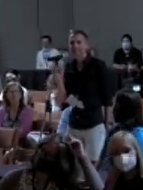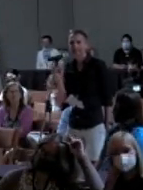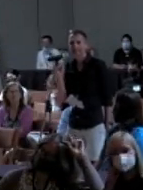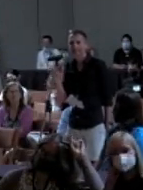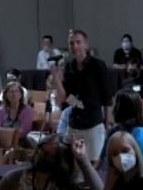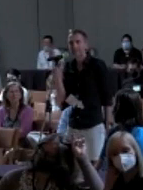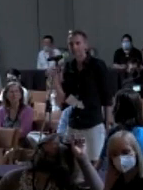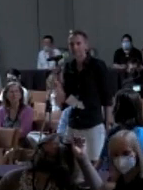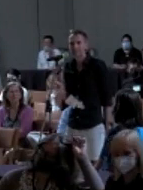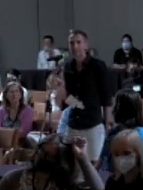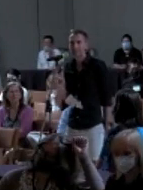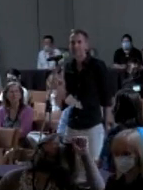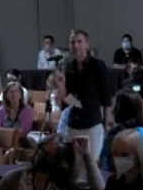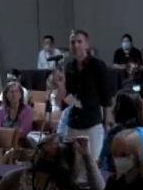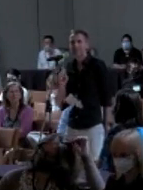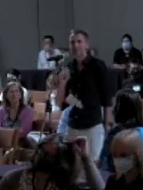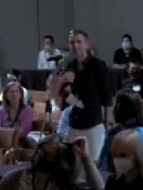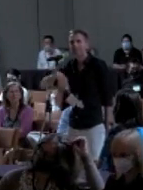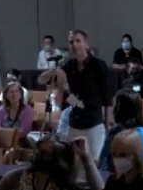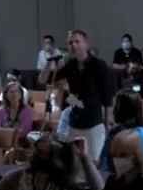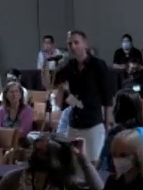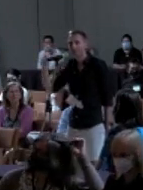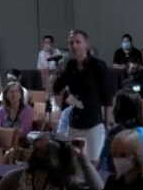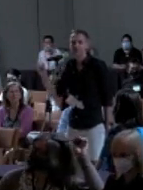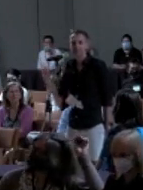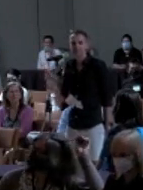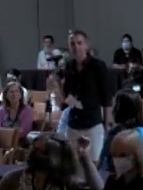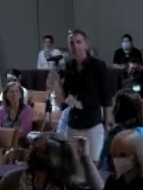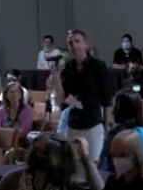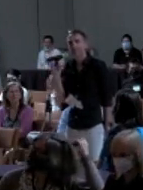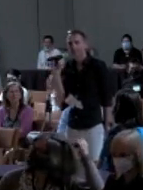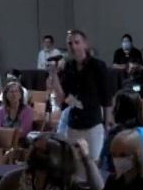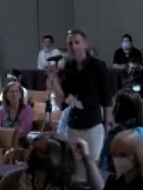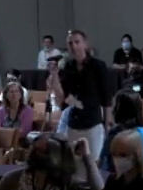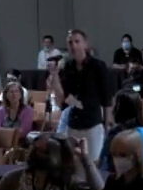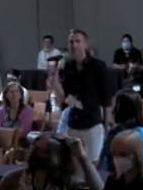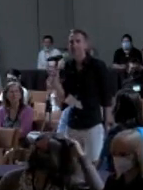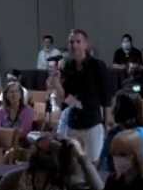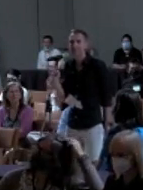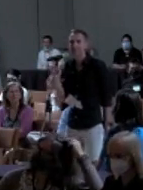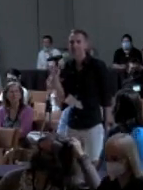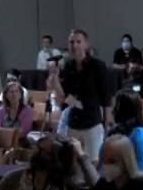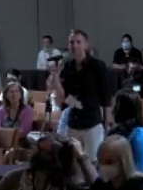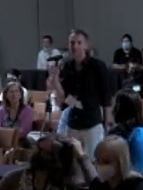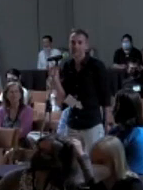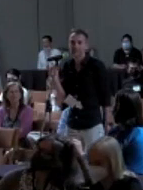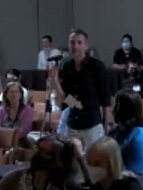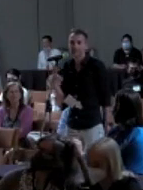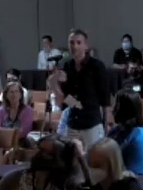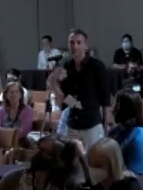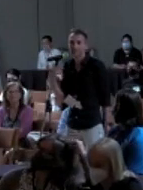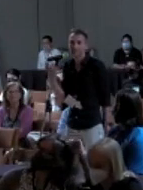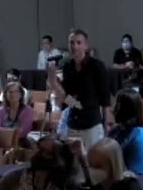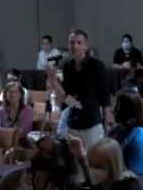he was taught, he was trying to convince me that the fluctuations in the stock market are actually related to the lunar